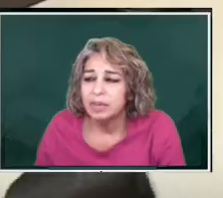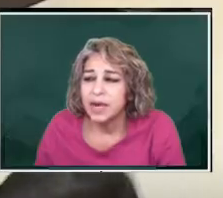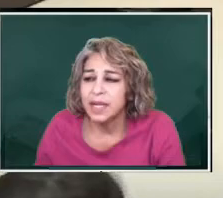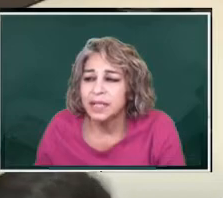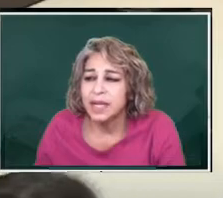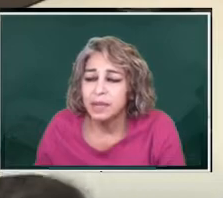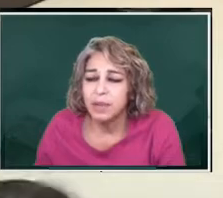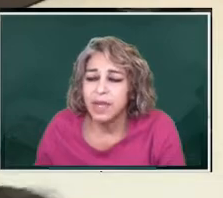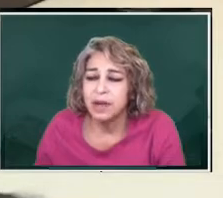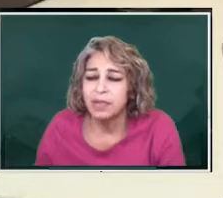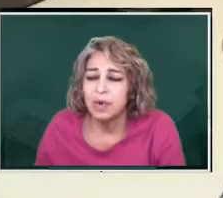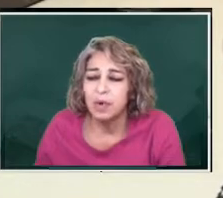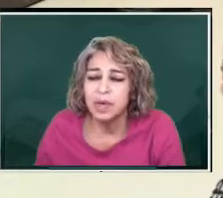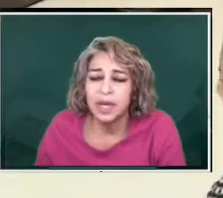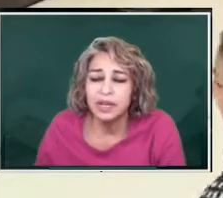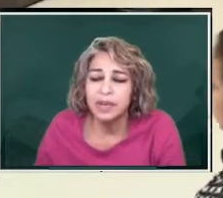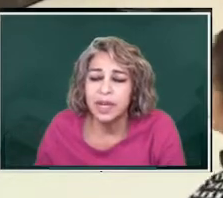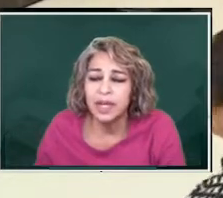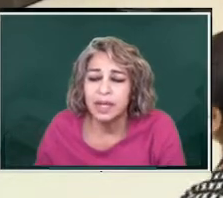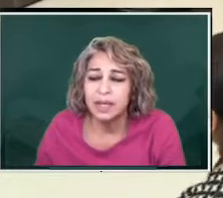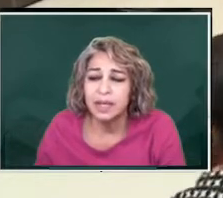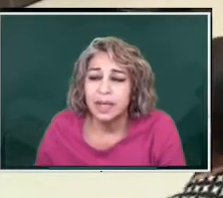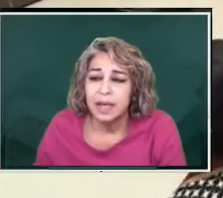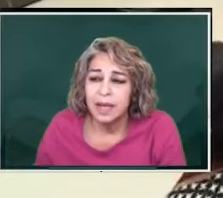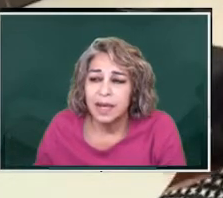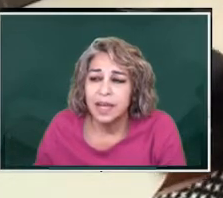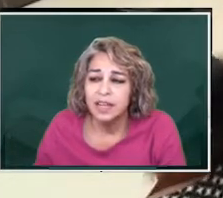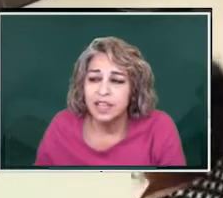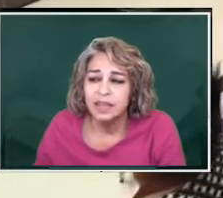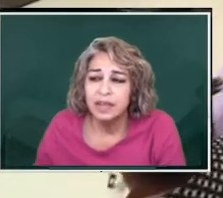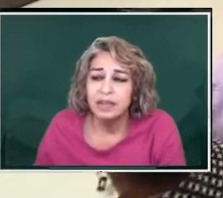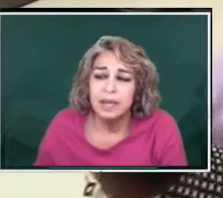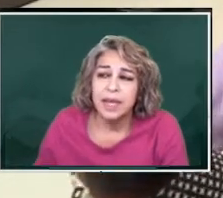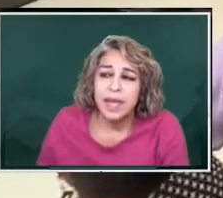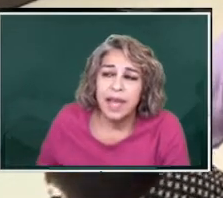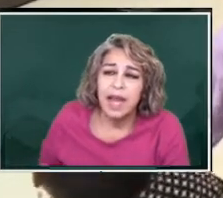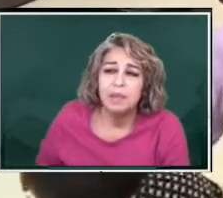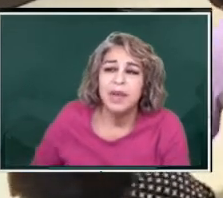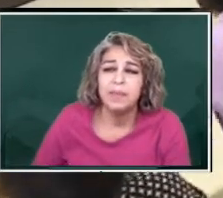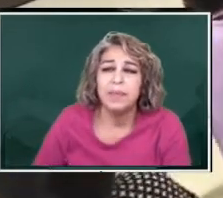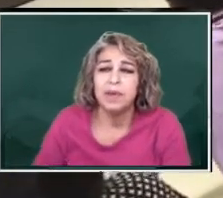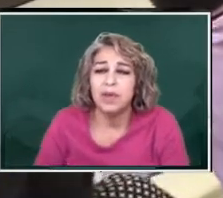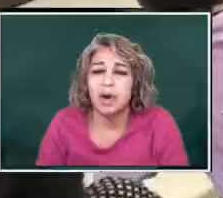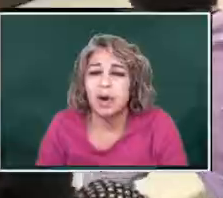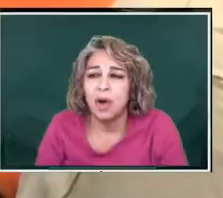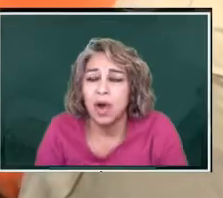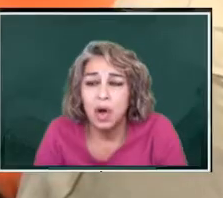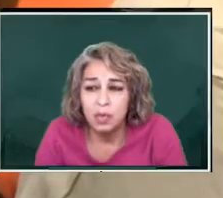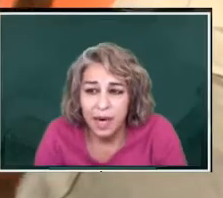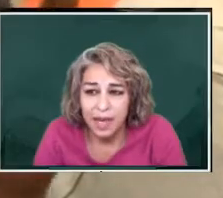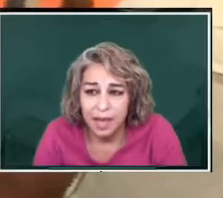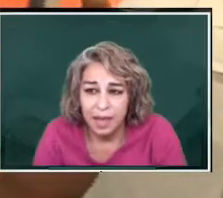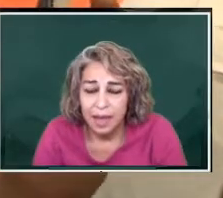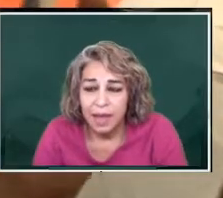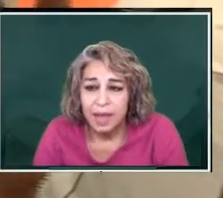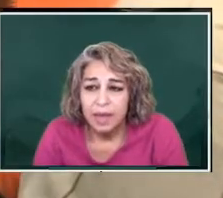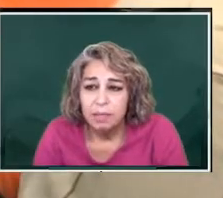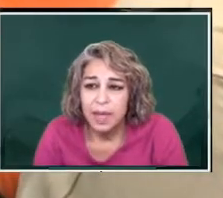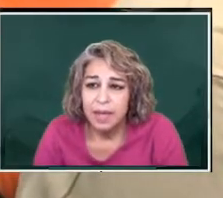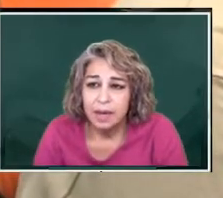is it already set up in the whole country in a national level and how many people are already